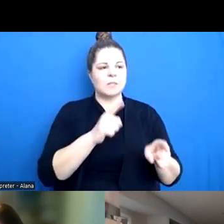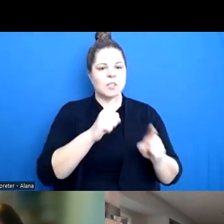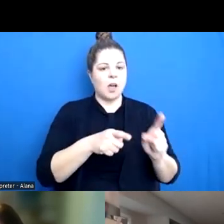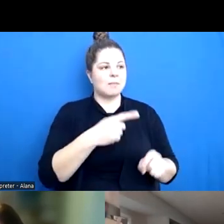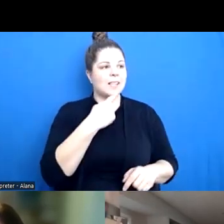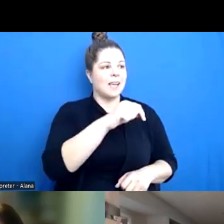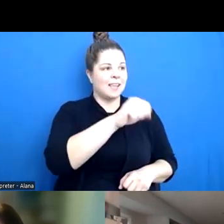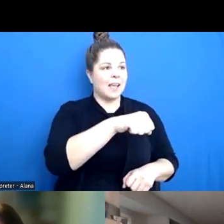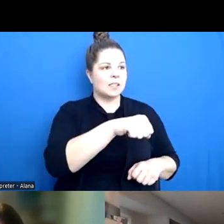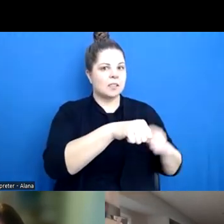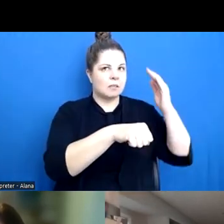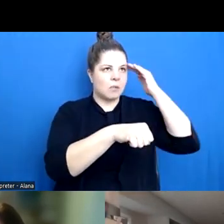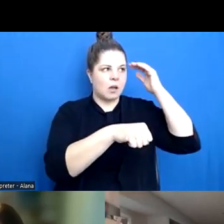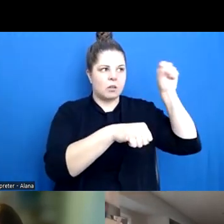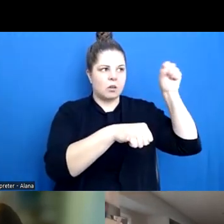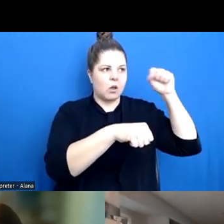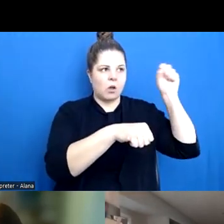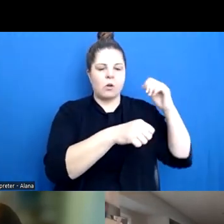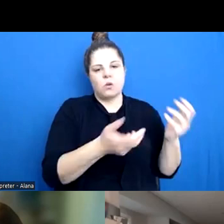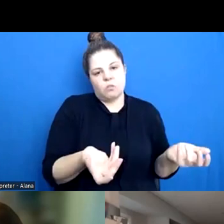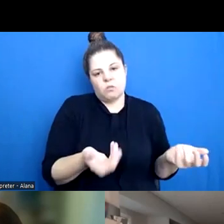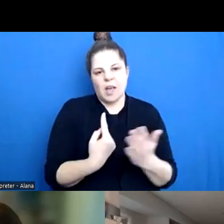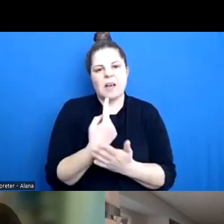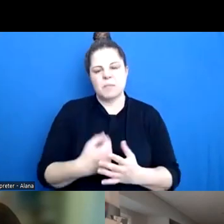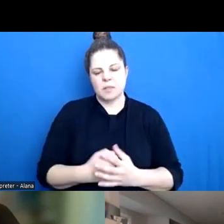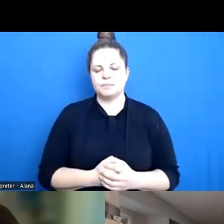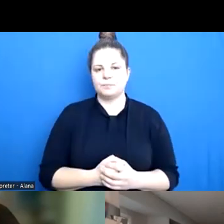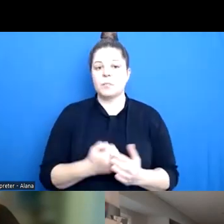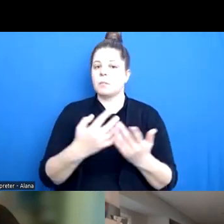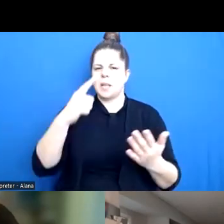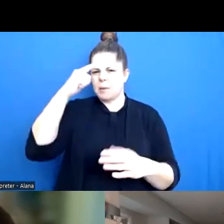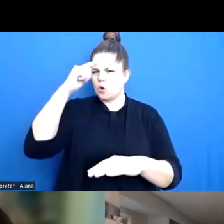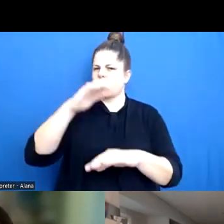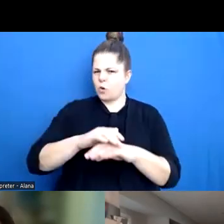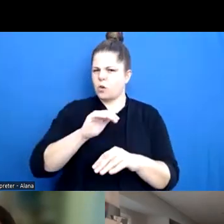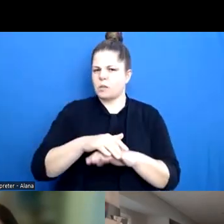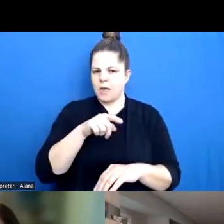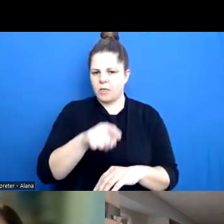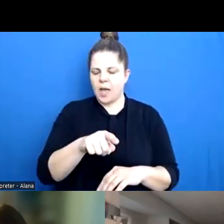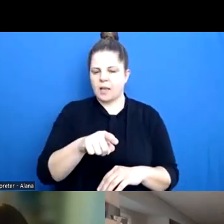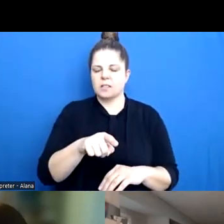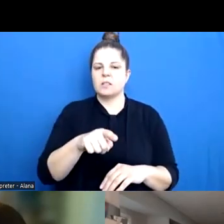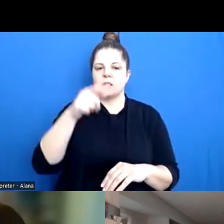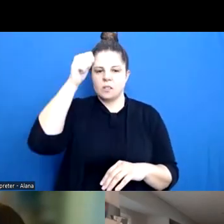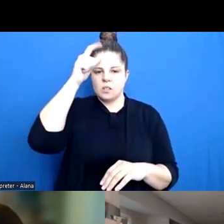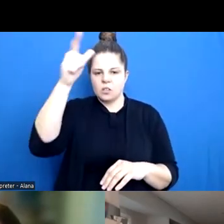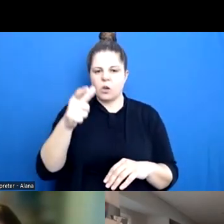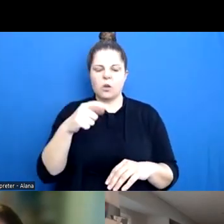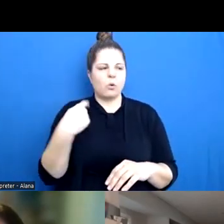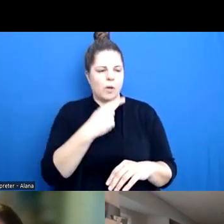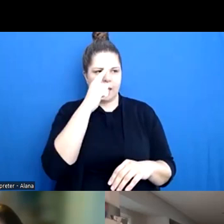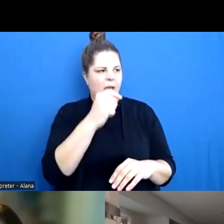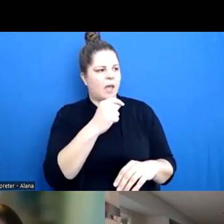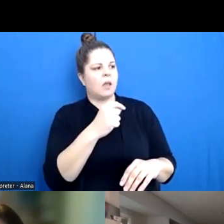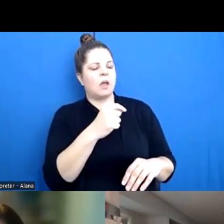misconception that still pervades today around consent is fight or flight being the two physical responses